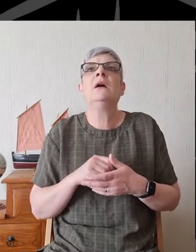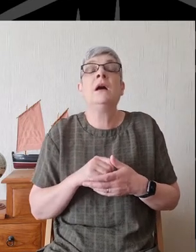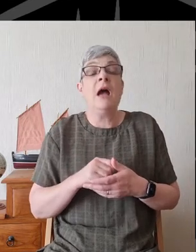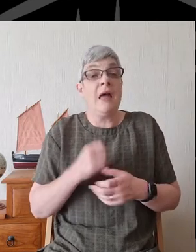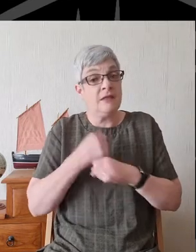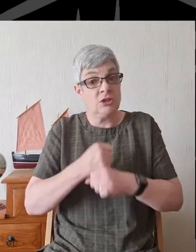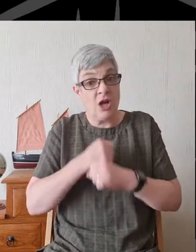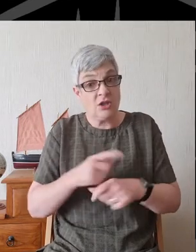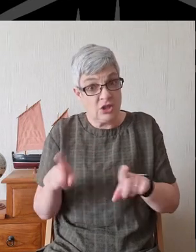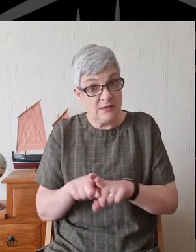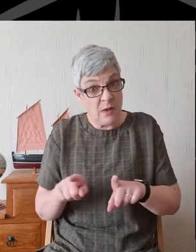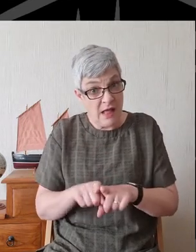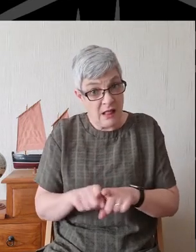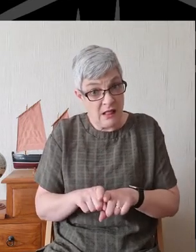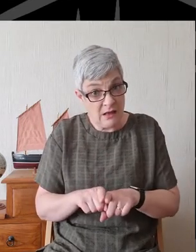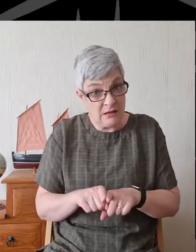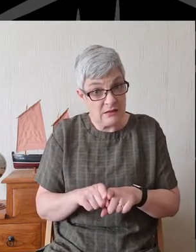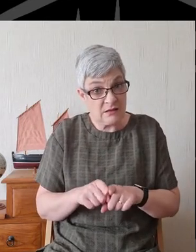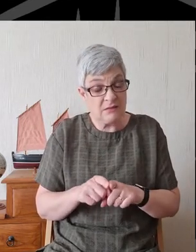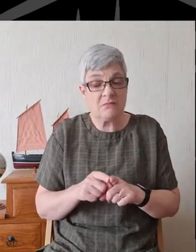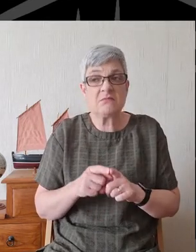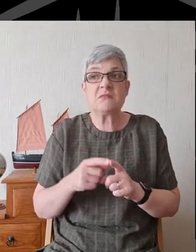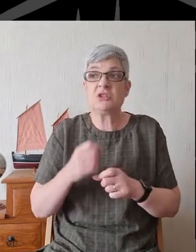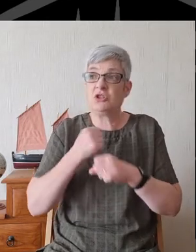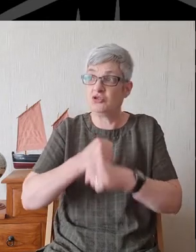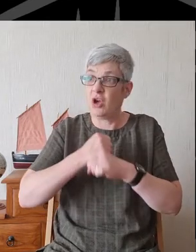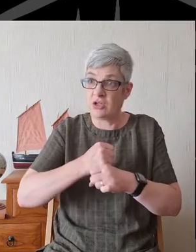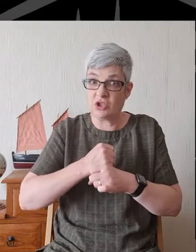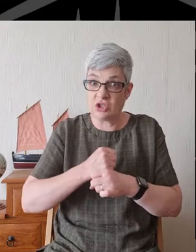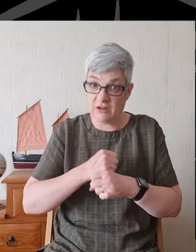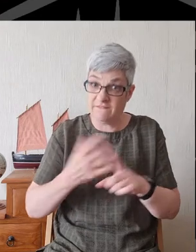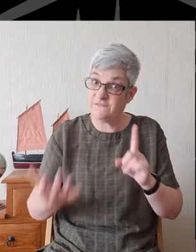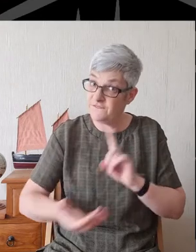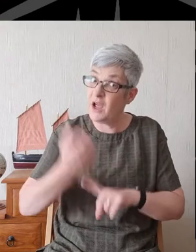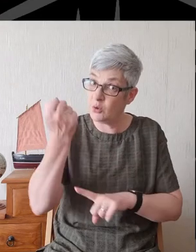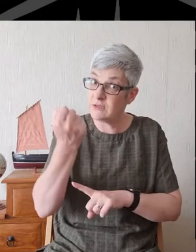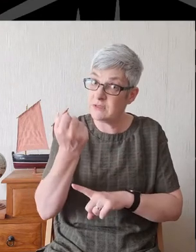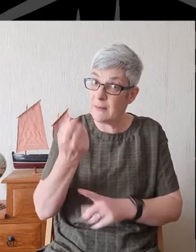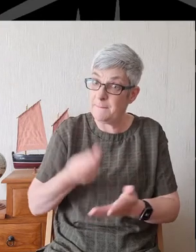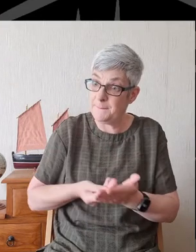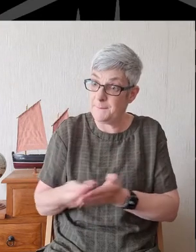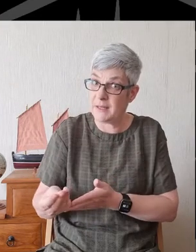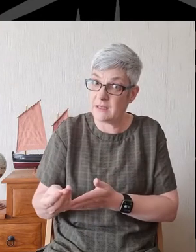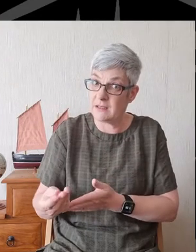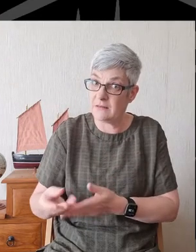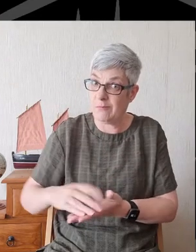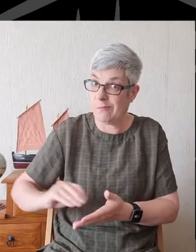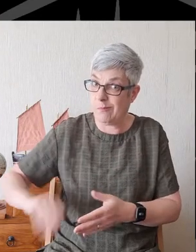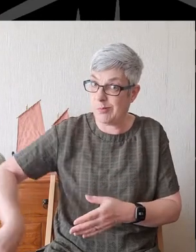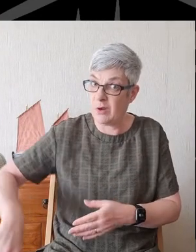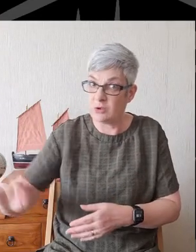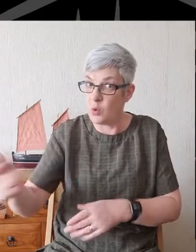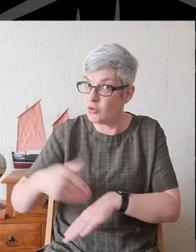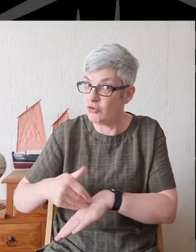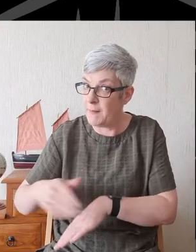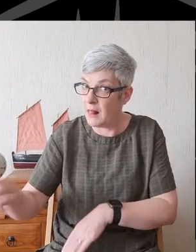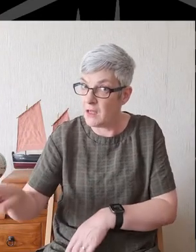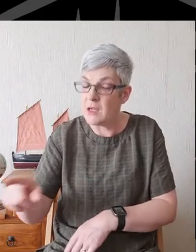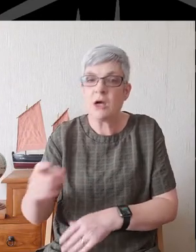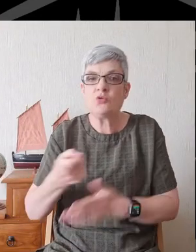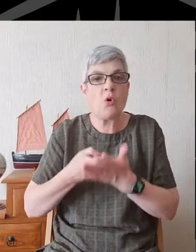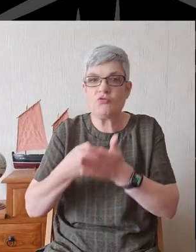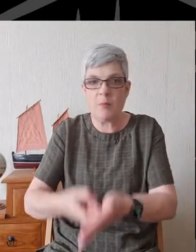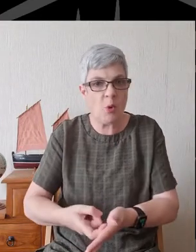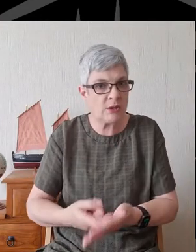too, has often been found out on many occasions, paying people off so that they don't cause trouble, not reporting